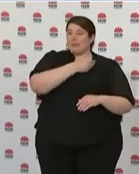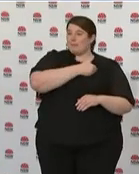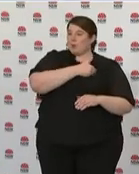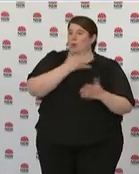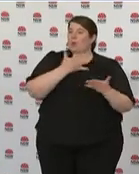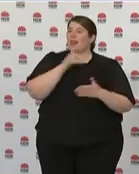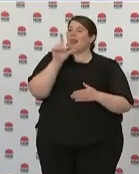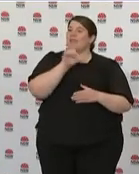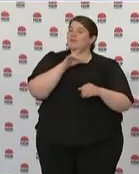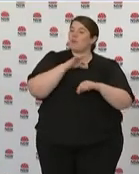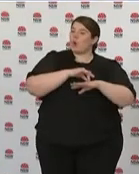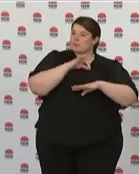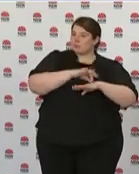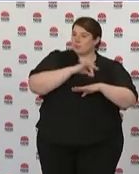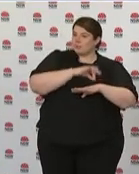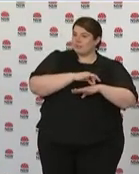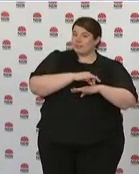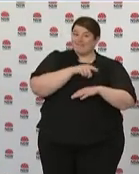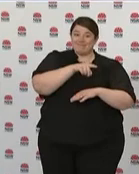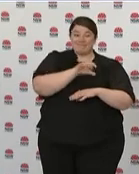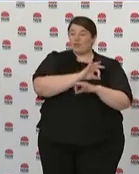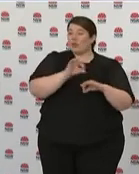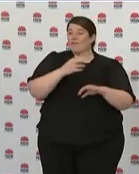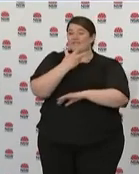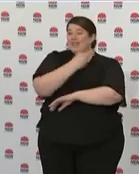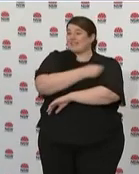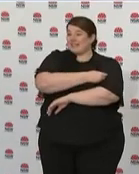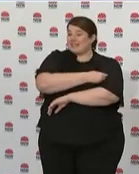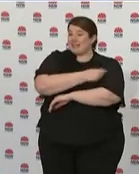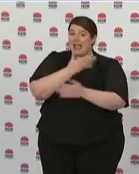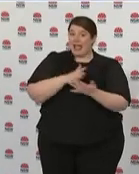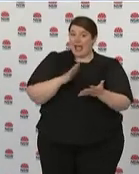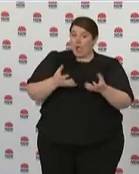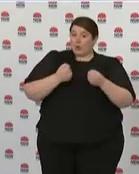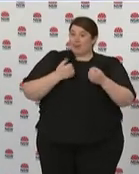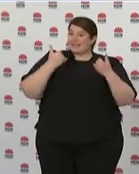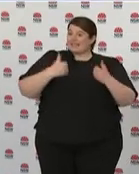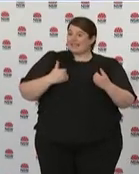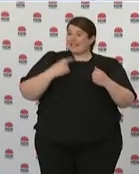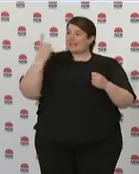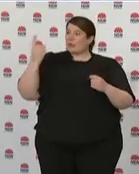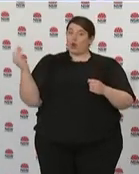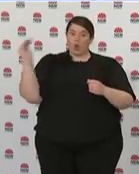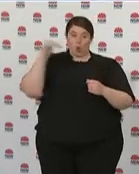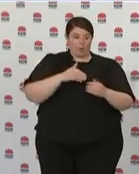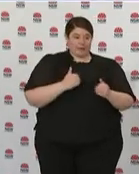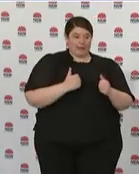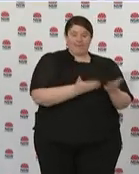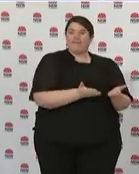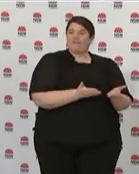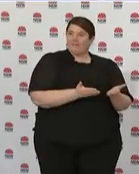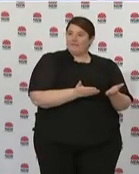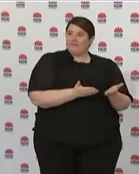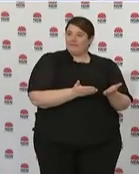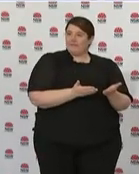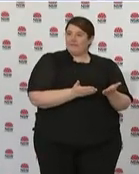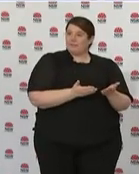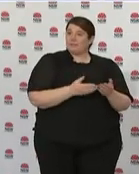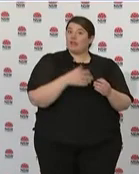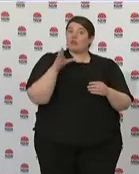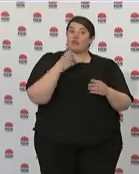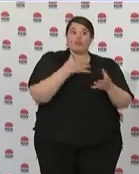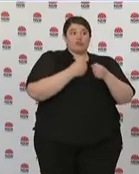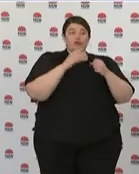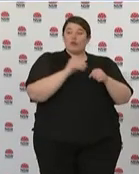Hospital and she was not vaccinated and was a household contact of a confirmed case. She's not linked to the Liverpool Hospital cluster